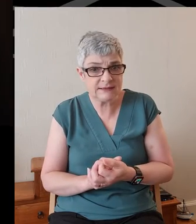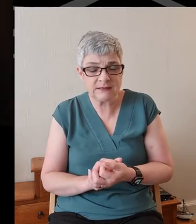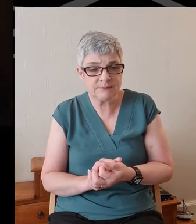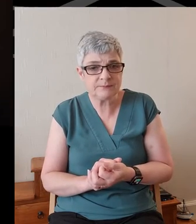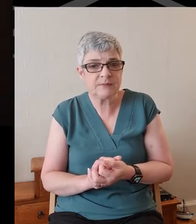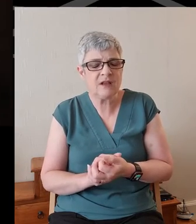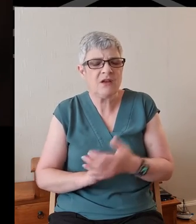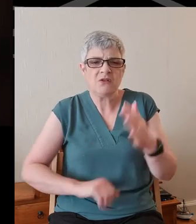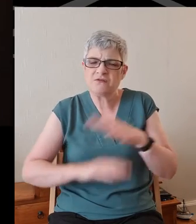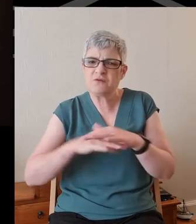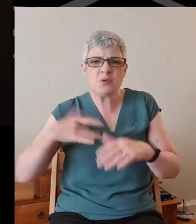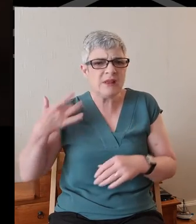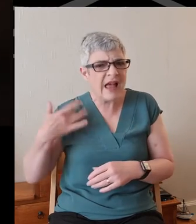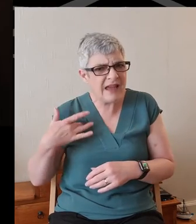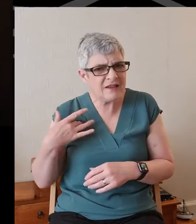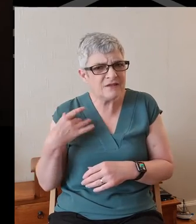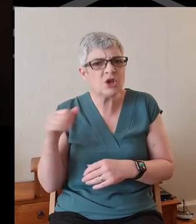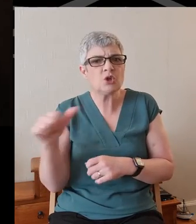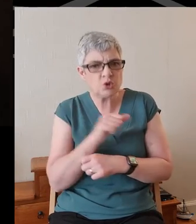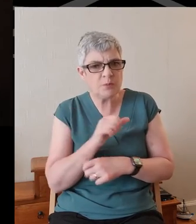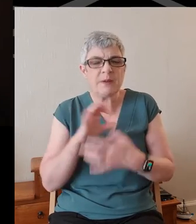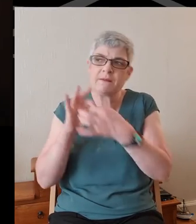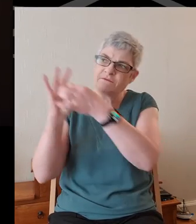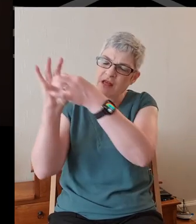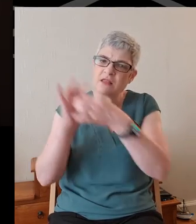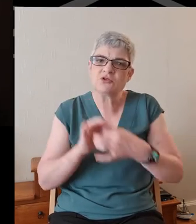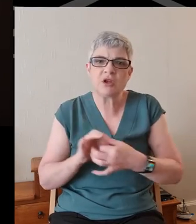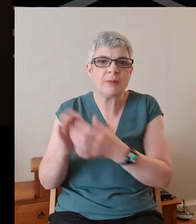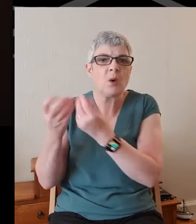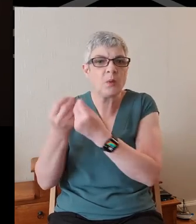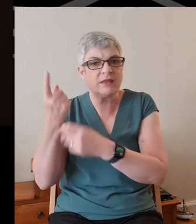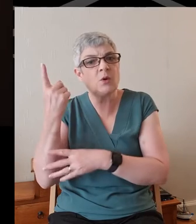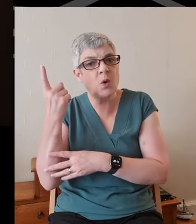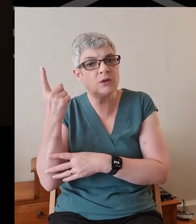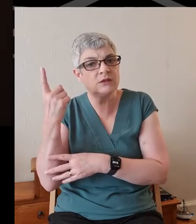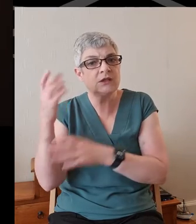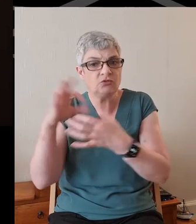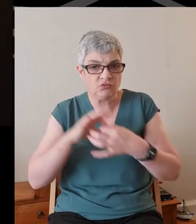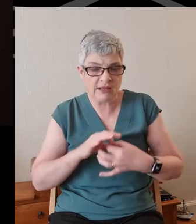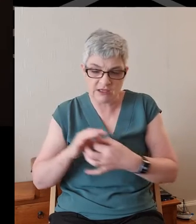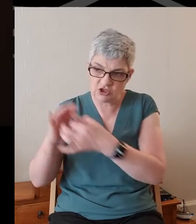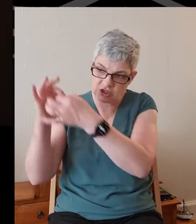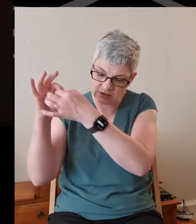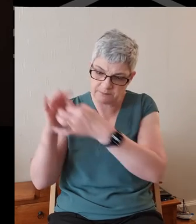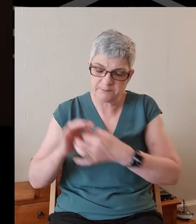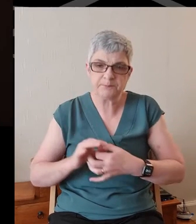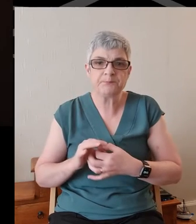Our whole lives are to be lived in fellowship with God, in relationship to God.